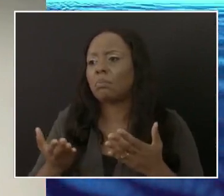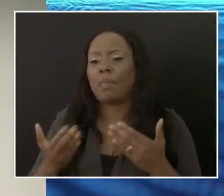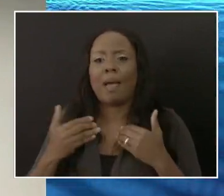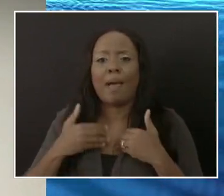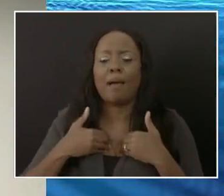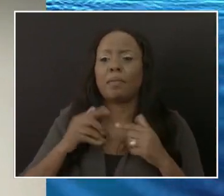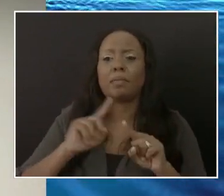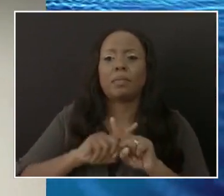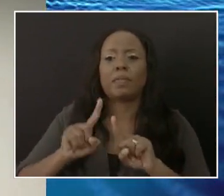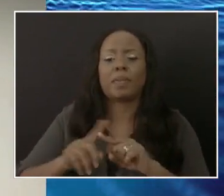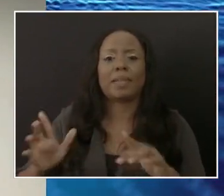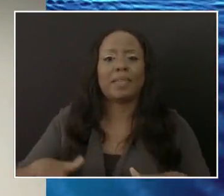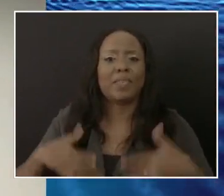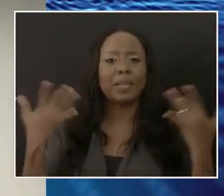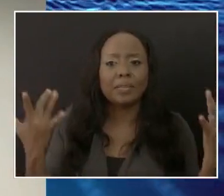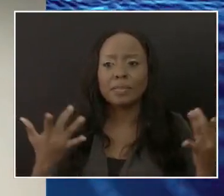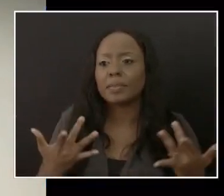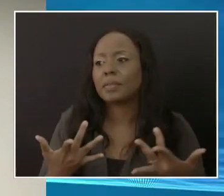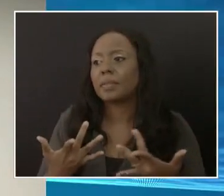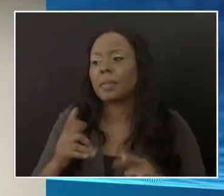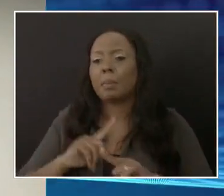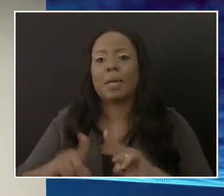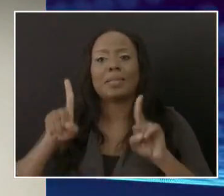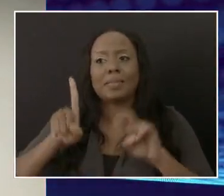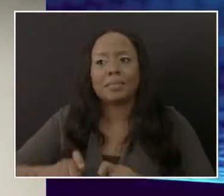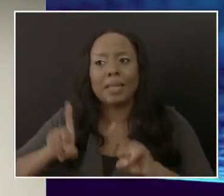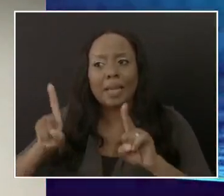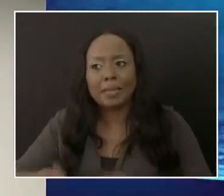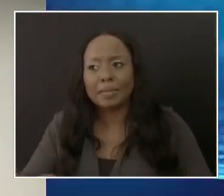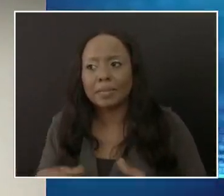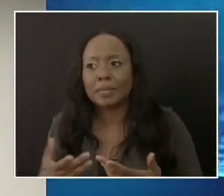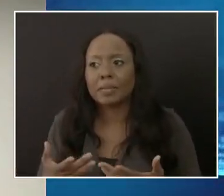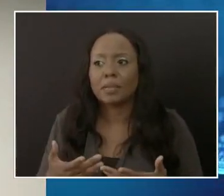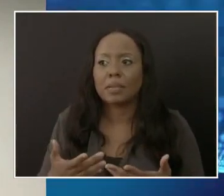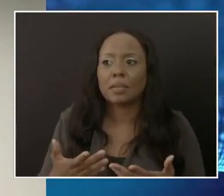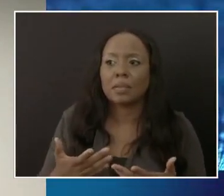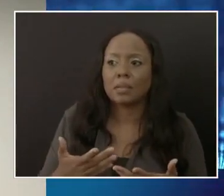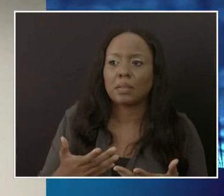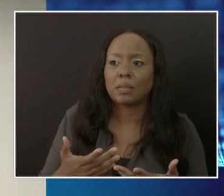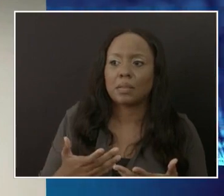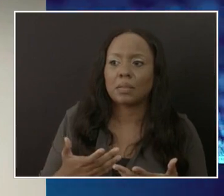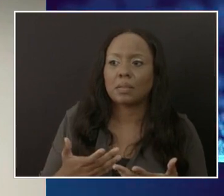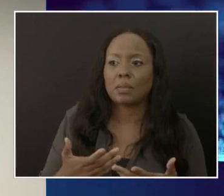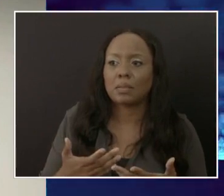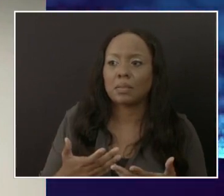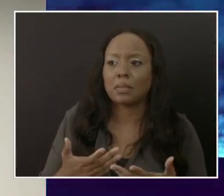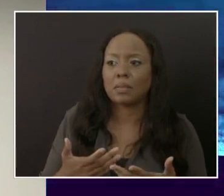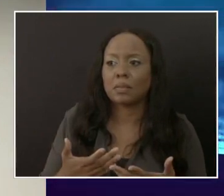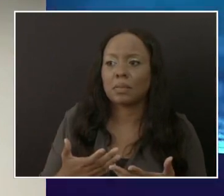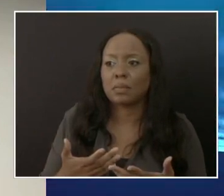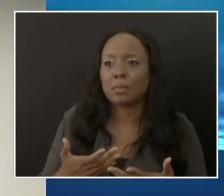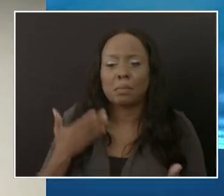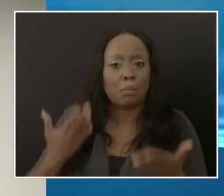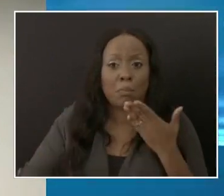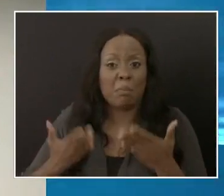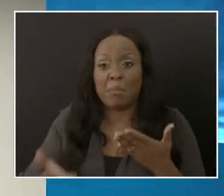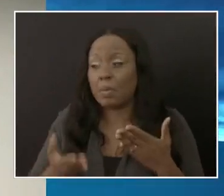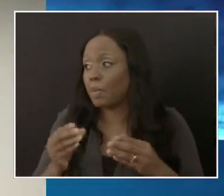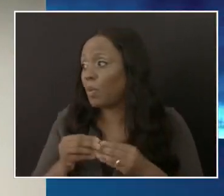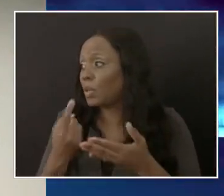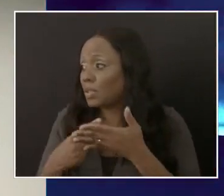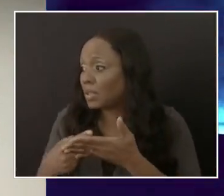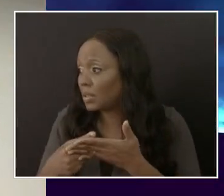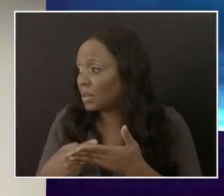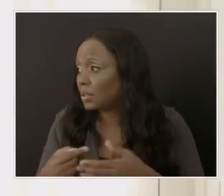before and so on. Um will that idea be dusted off and and and and come back on the table as we go forward into Christmas